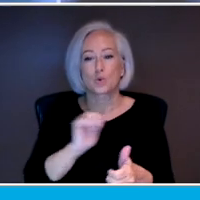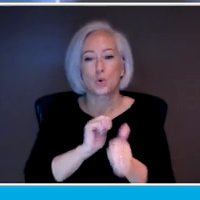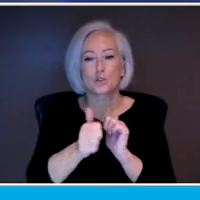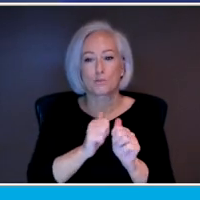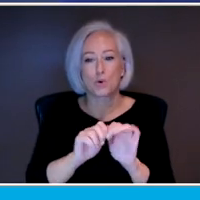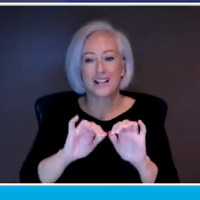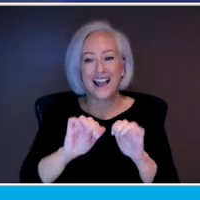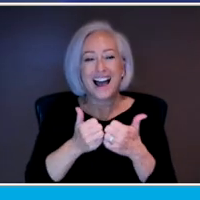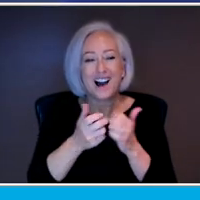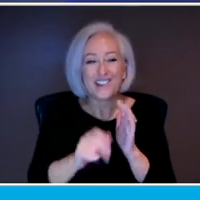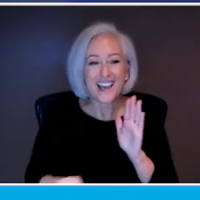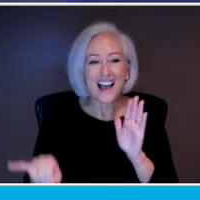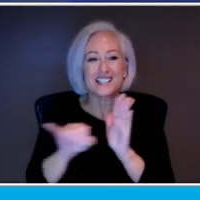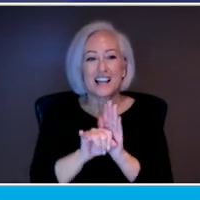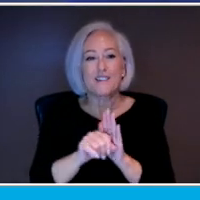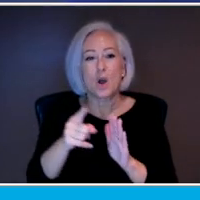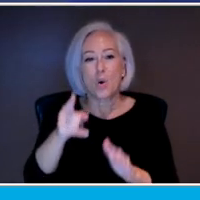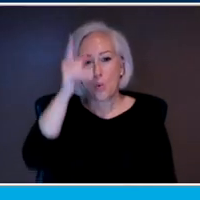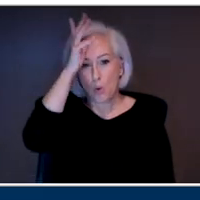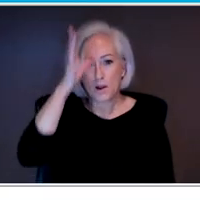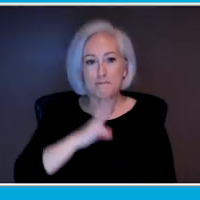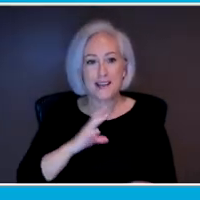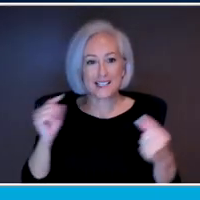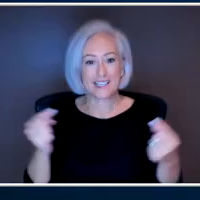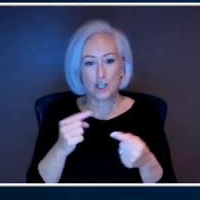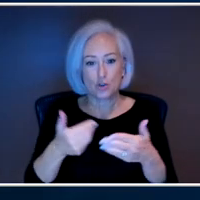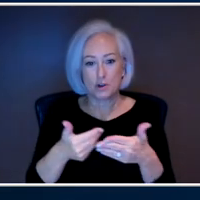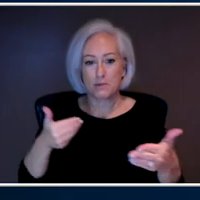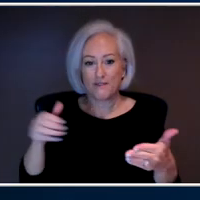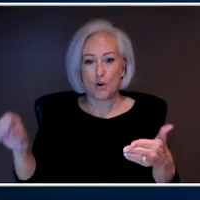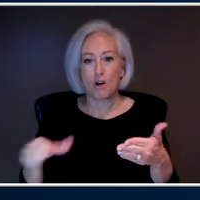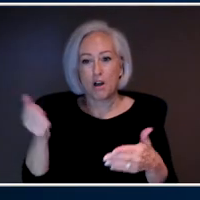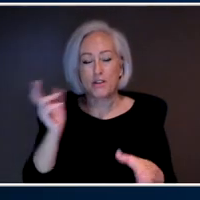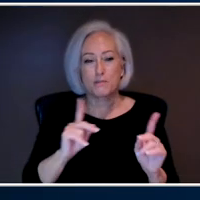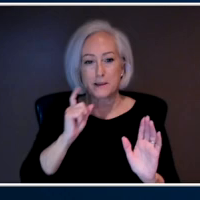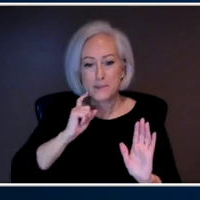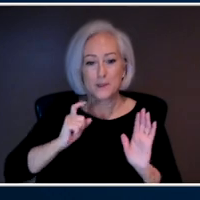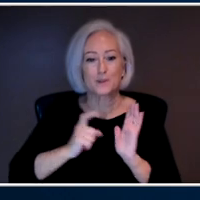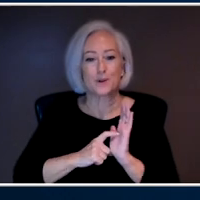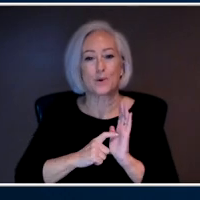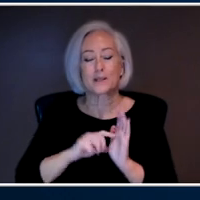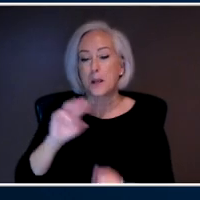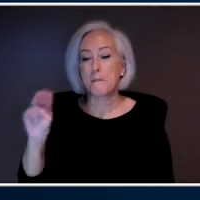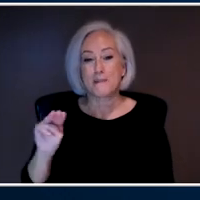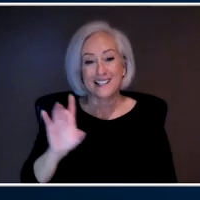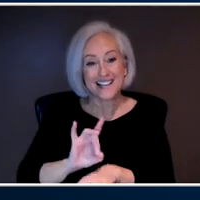young man's injury before anyone else even noticed. Monday at 8 a.m.